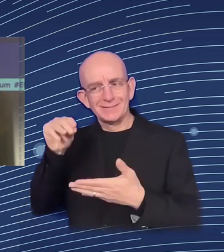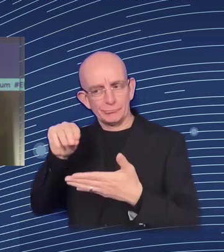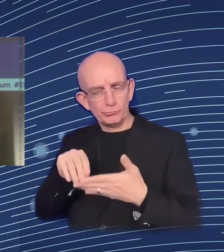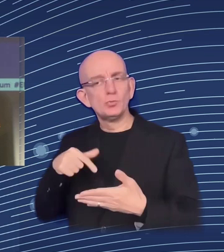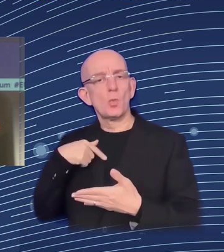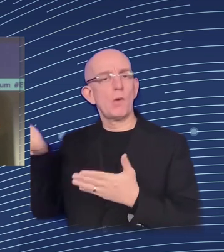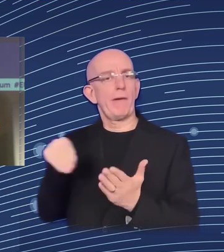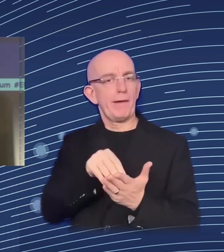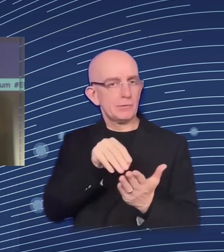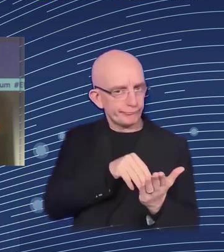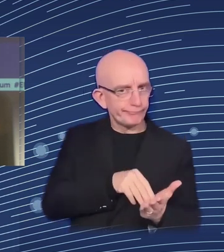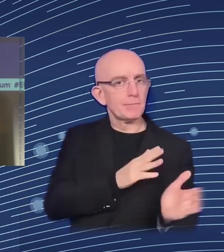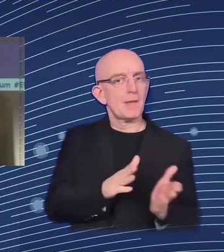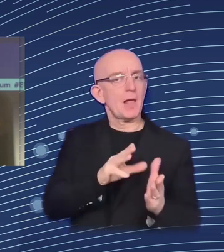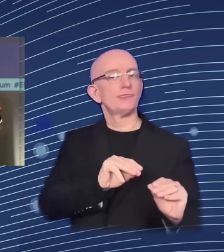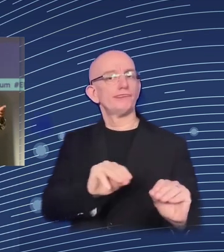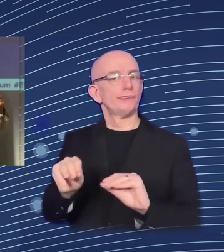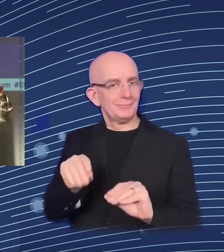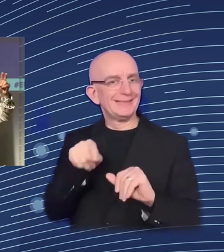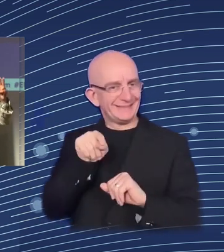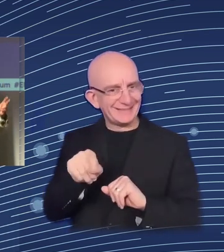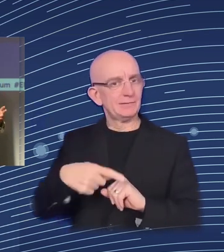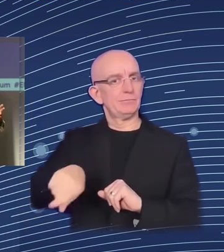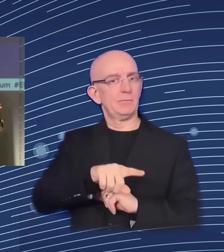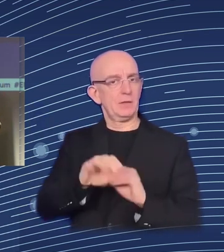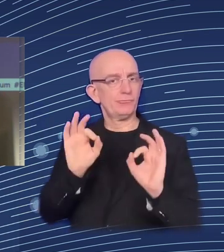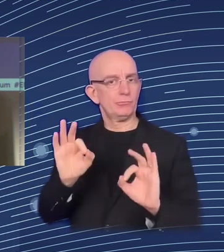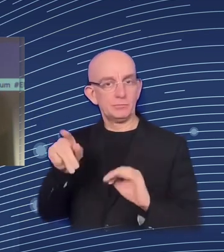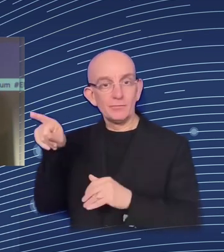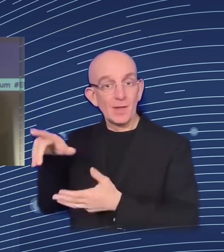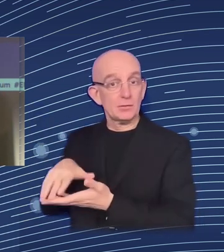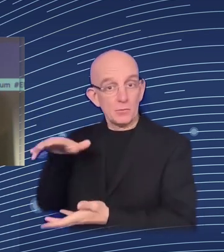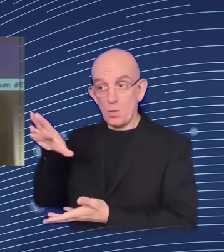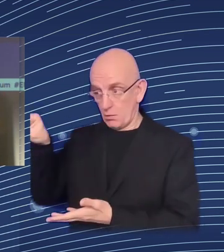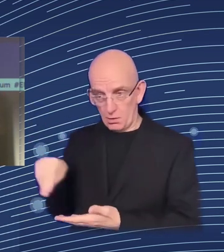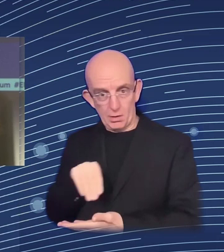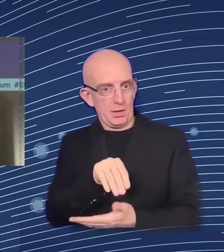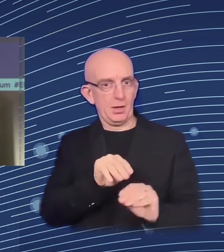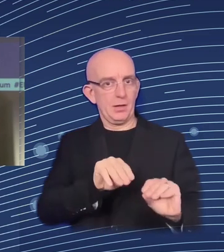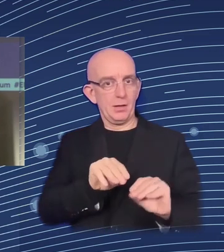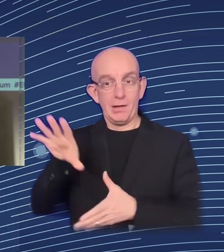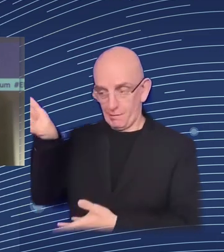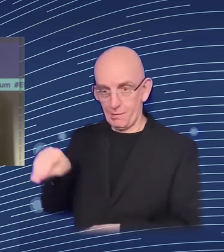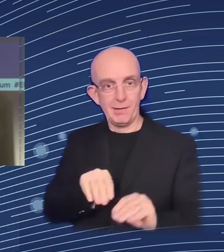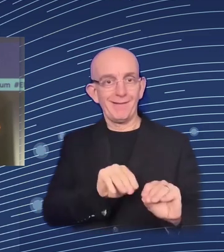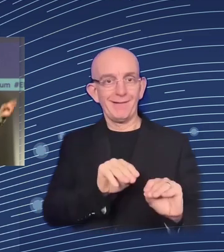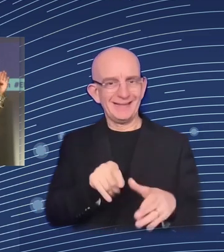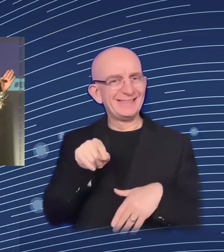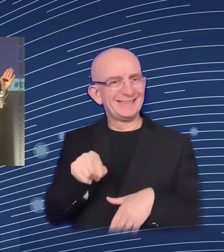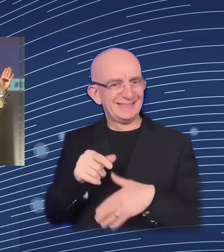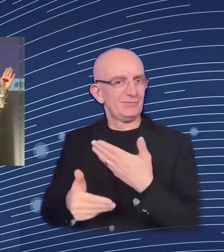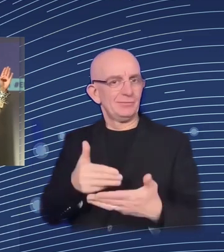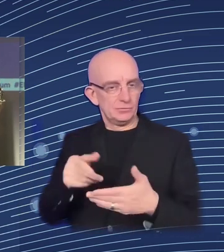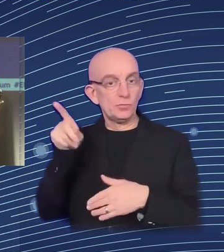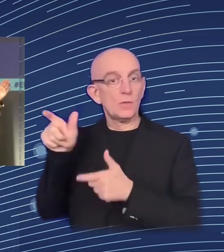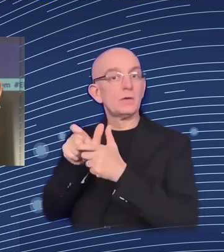obligation to hire after that, at least part of the people that has been trained. This